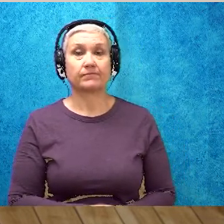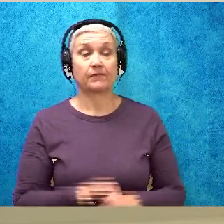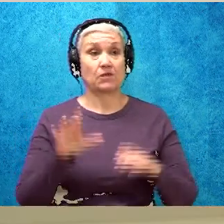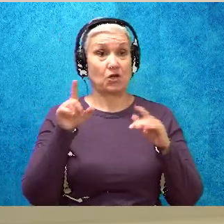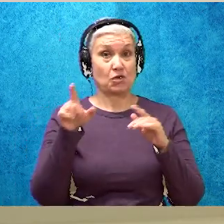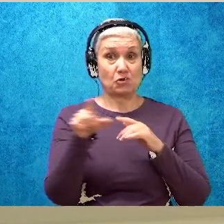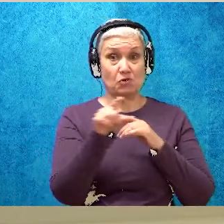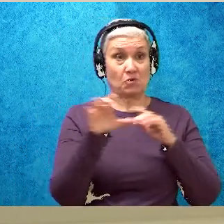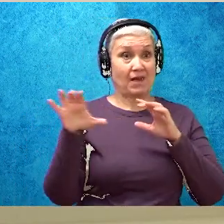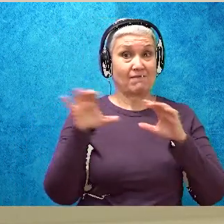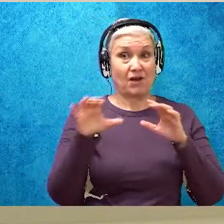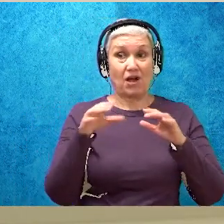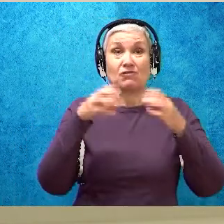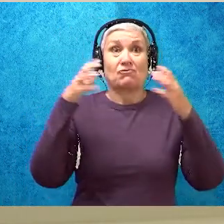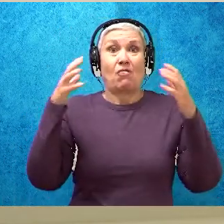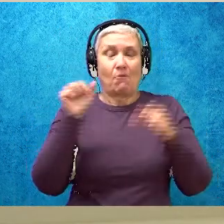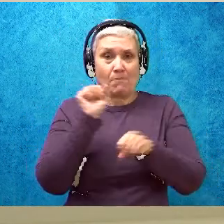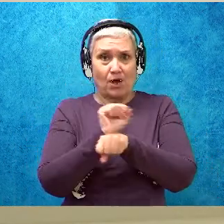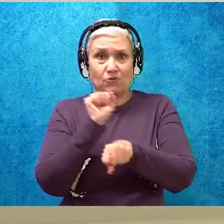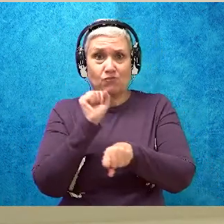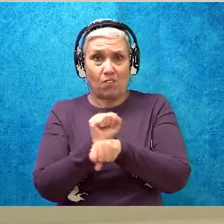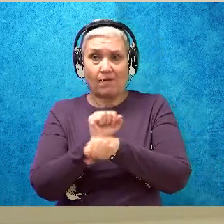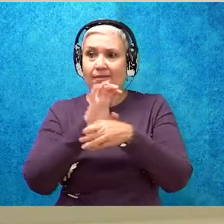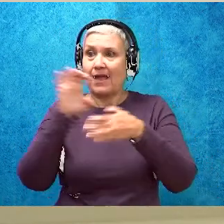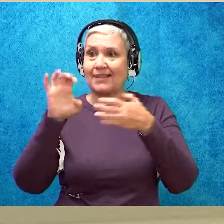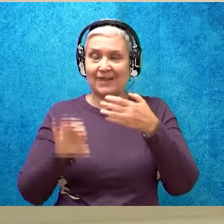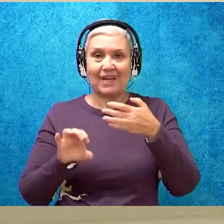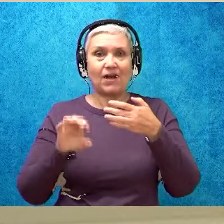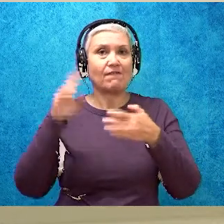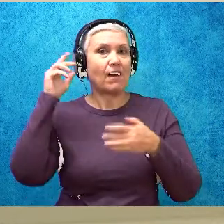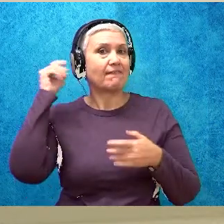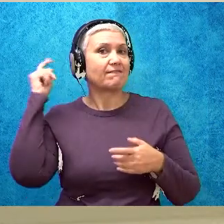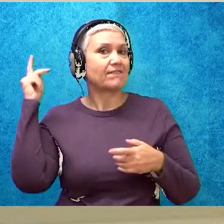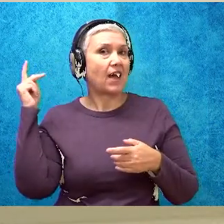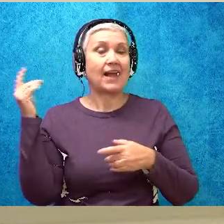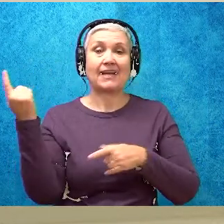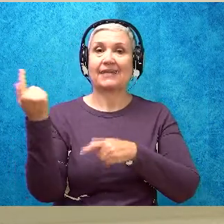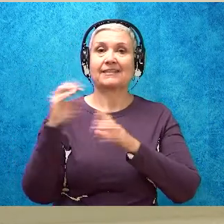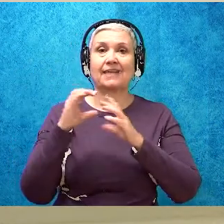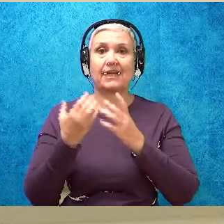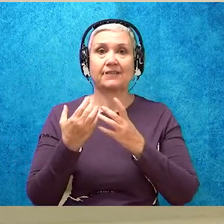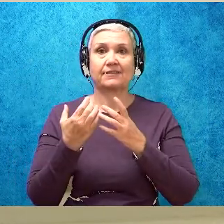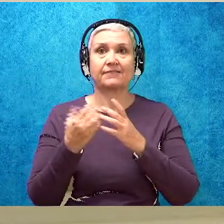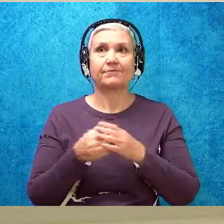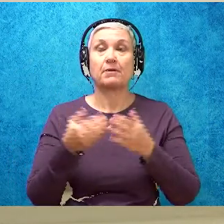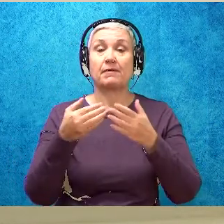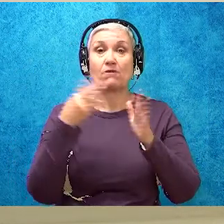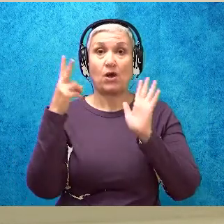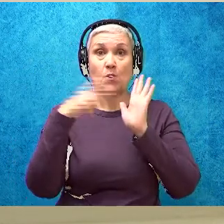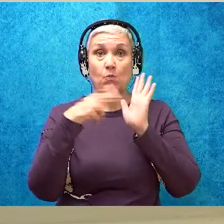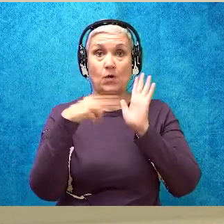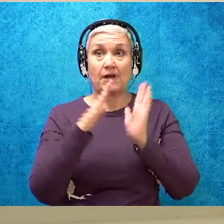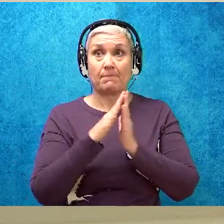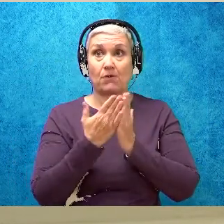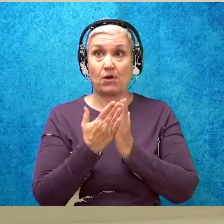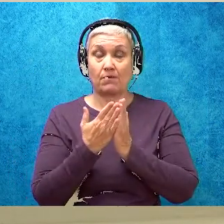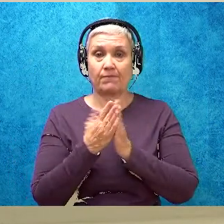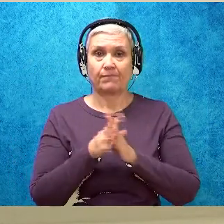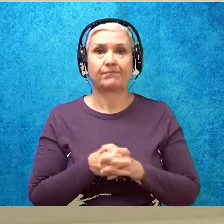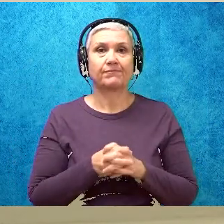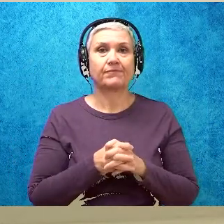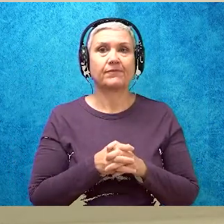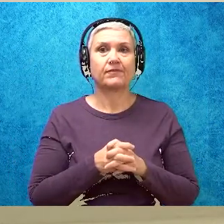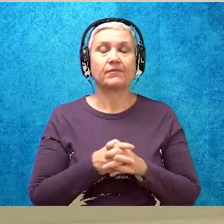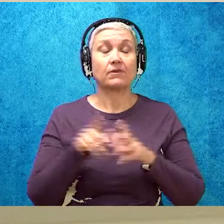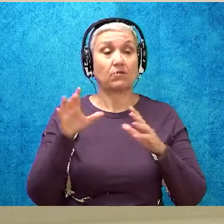so much today. That's the end of our phonics portion. Before I read a book, oh my goodness. Look what you've done today.